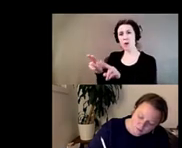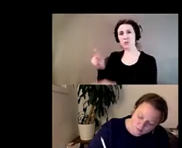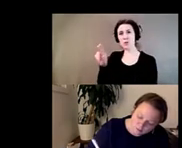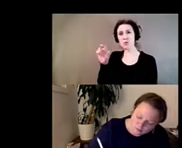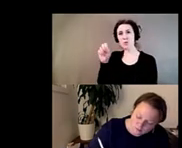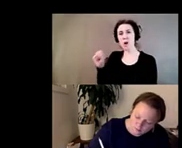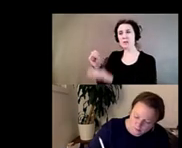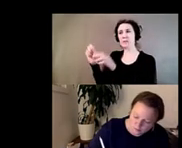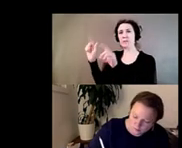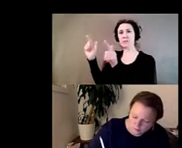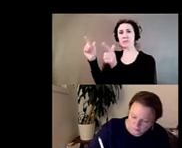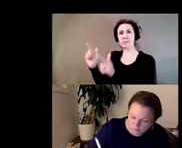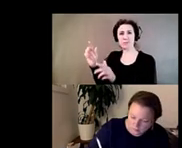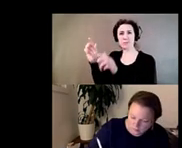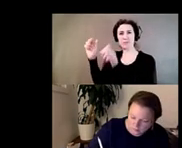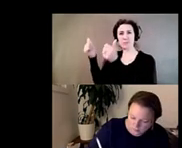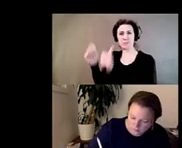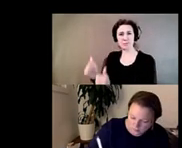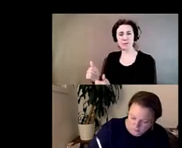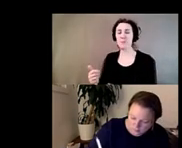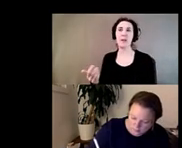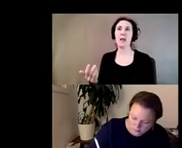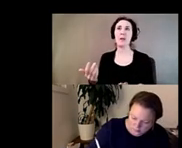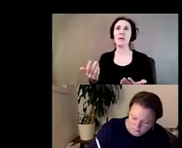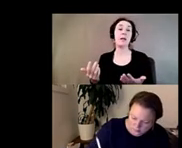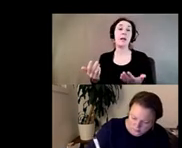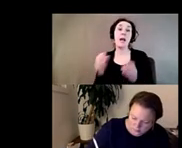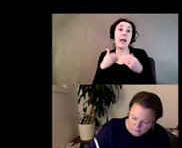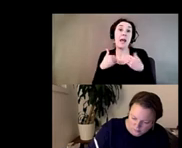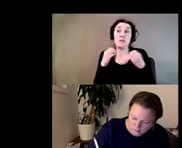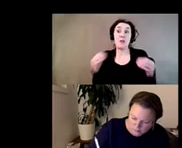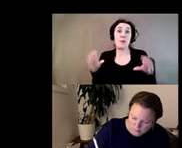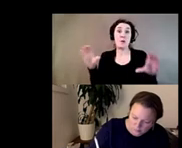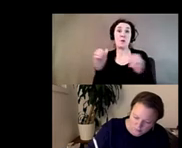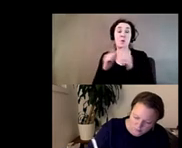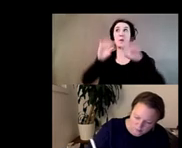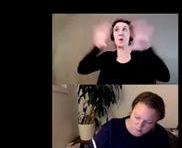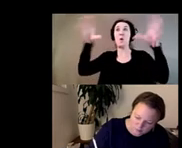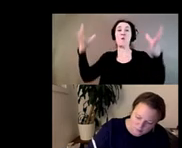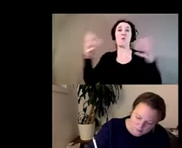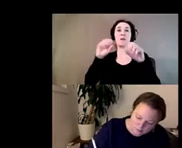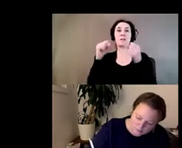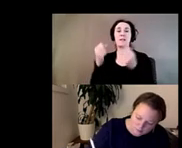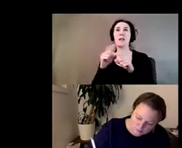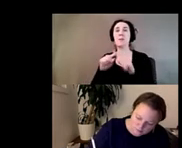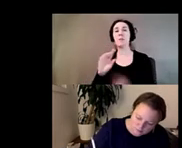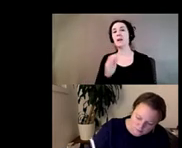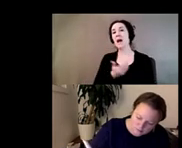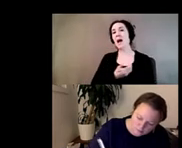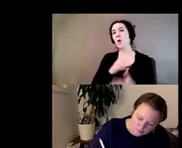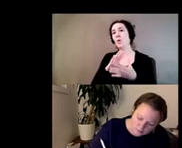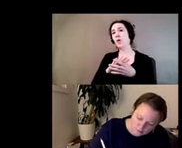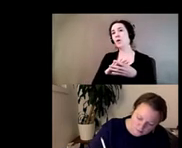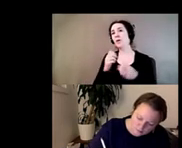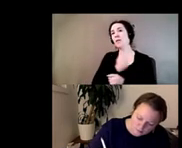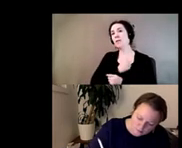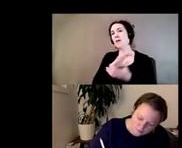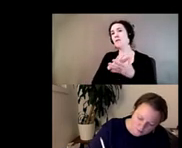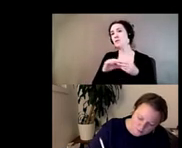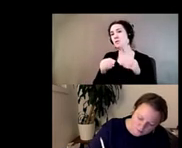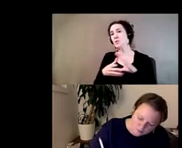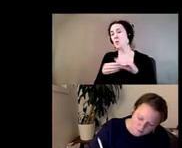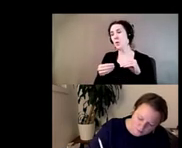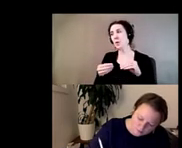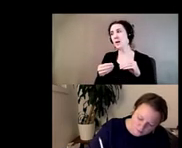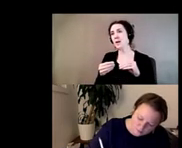to do with infiltrating the dominant society other than to say our love story might have mattered and meant something right